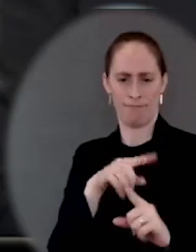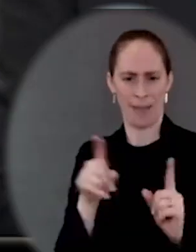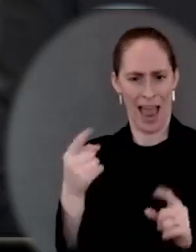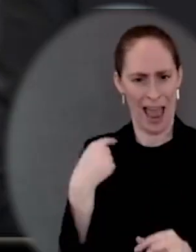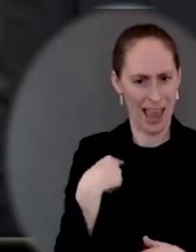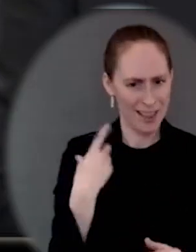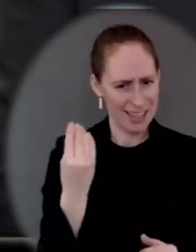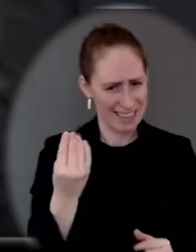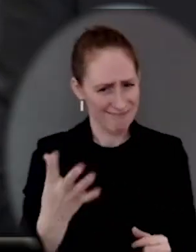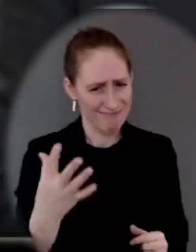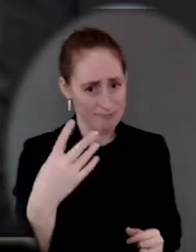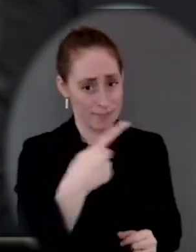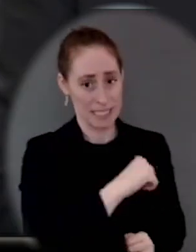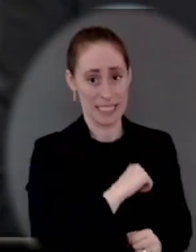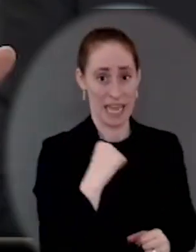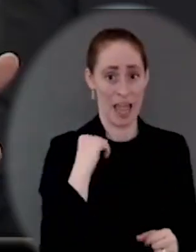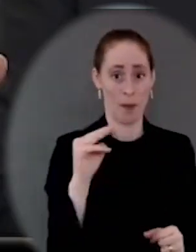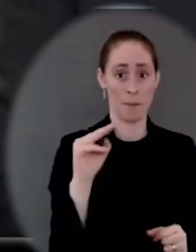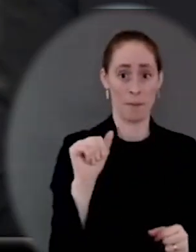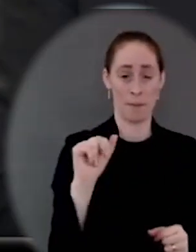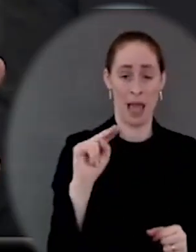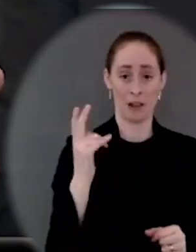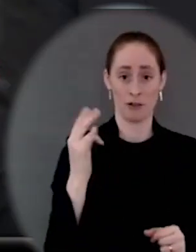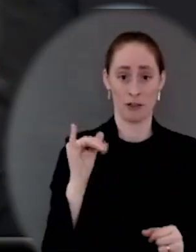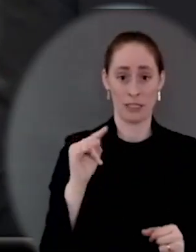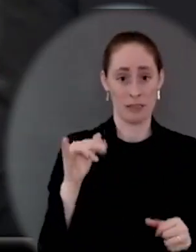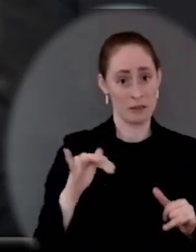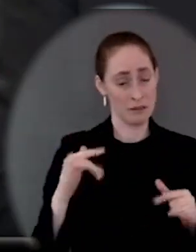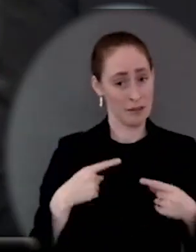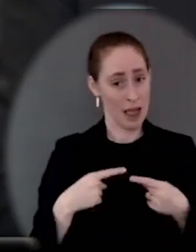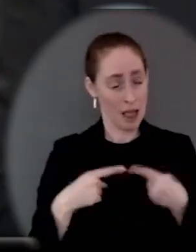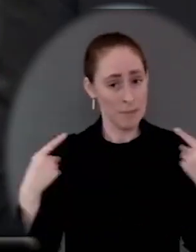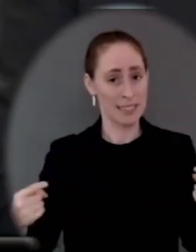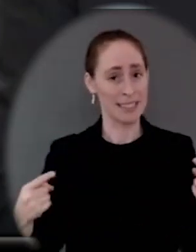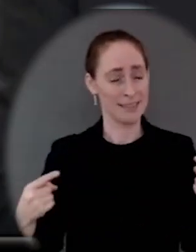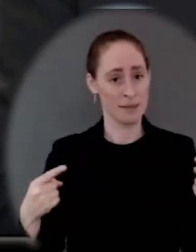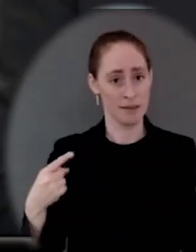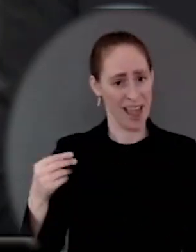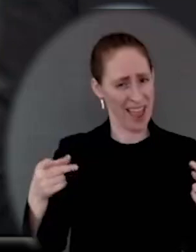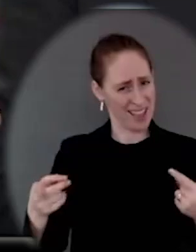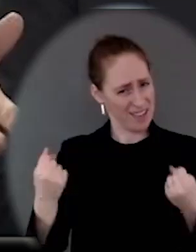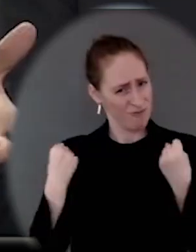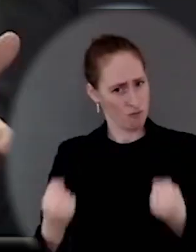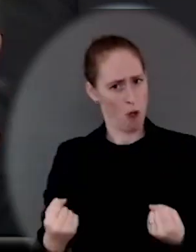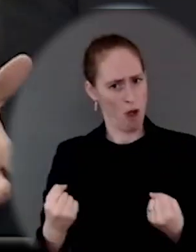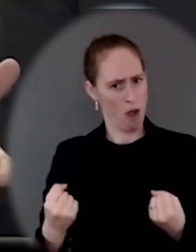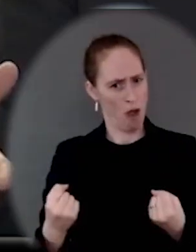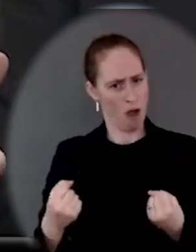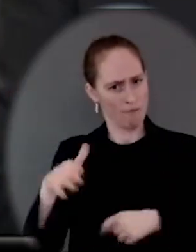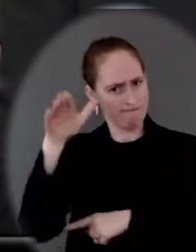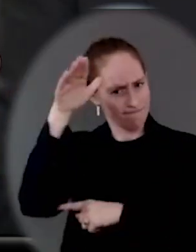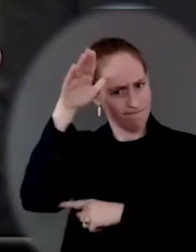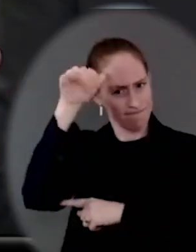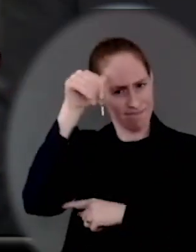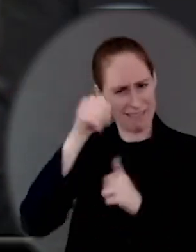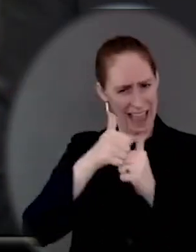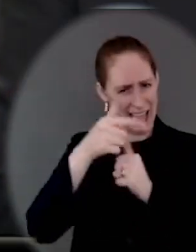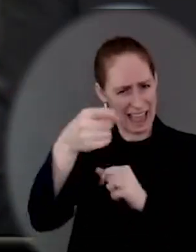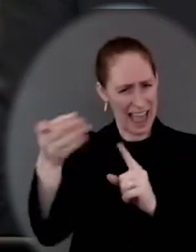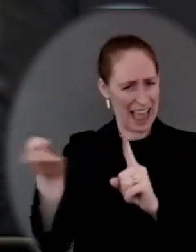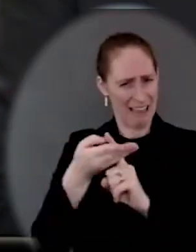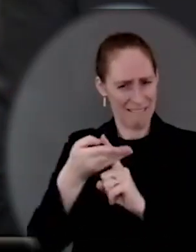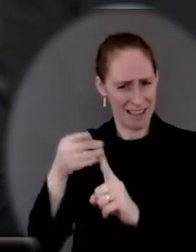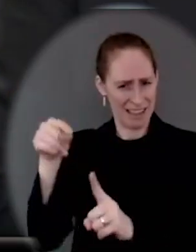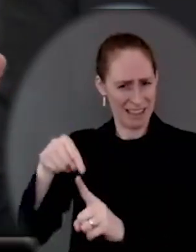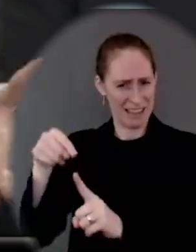on the Senator's side of things for him, I presume, to support Build Back Better. What changes in your argument that